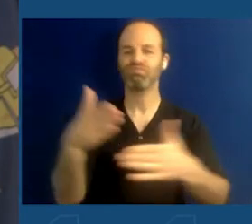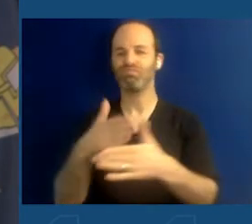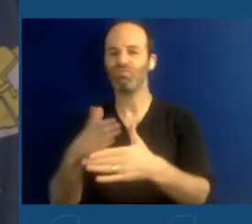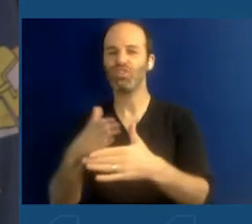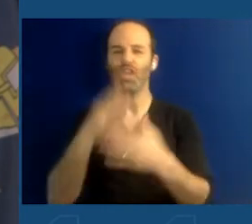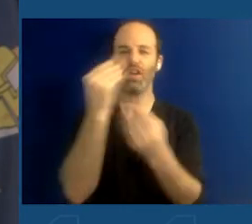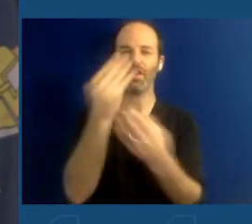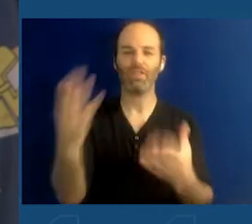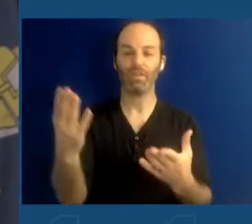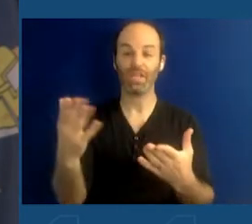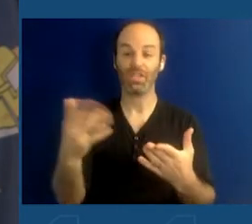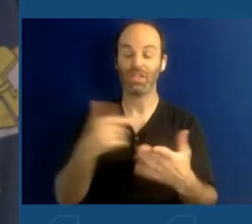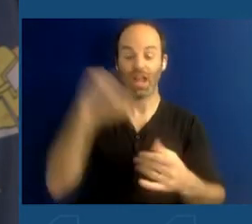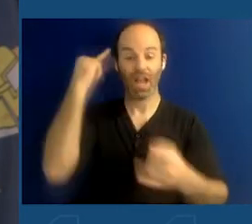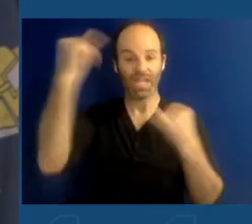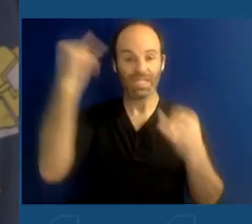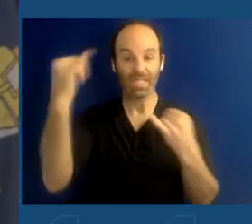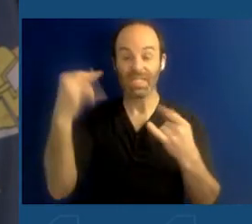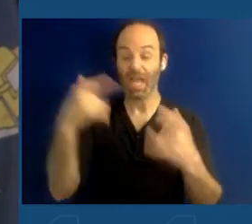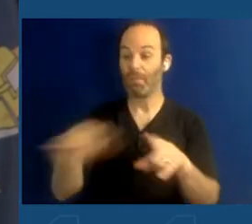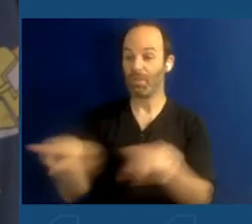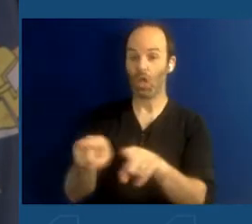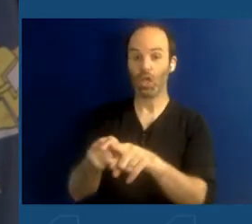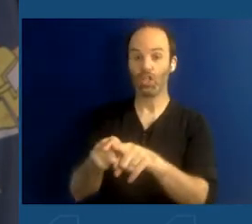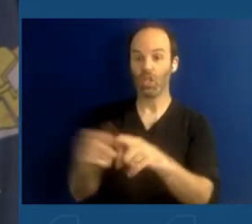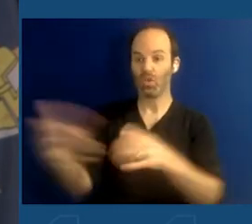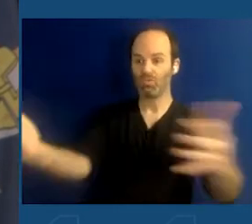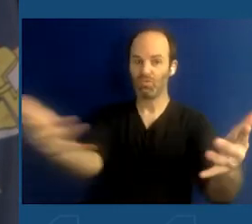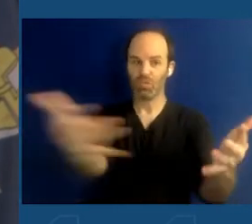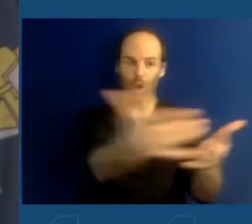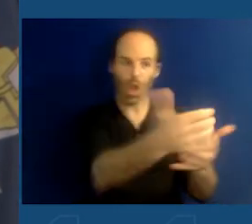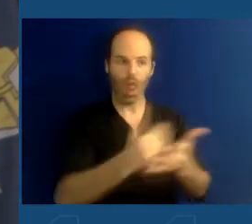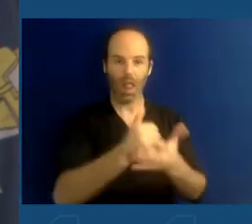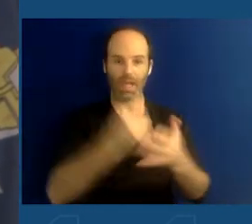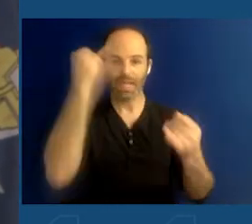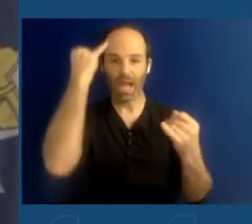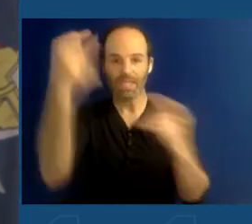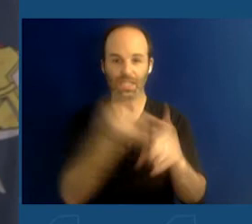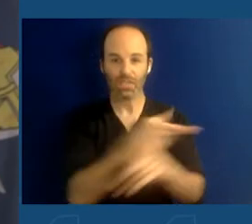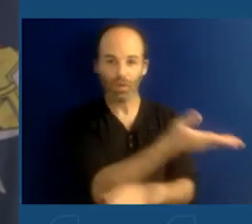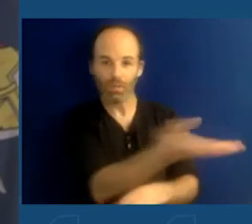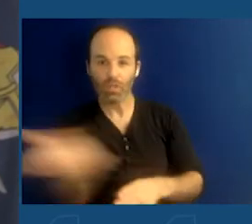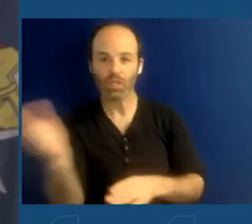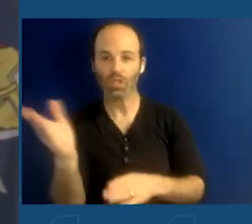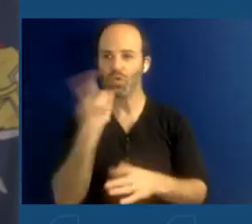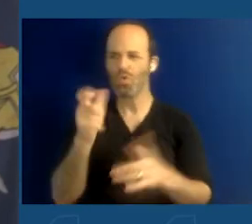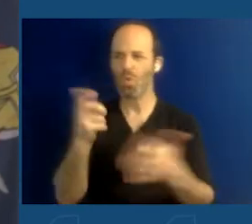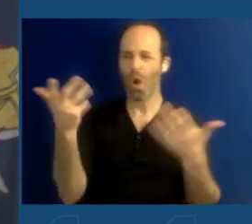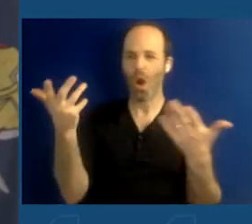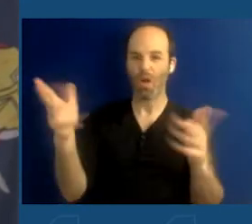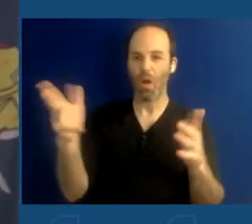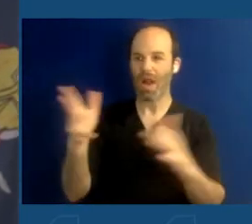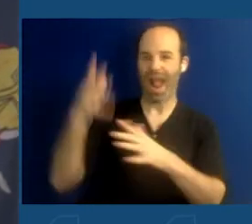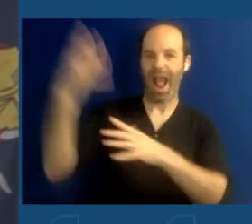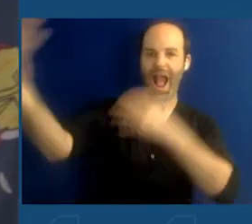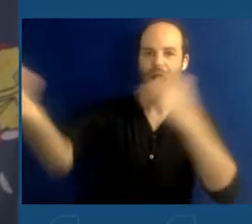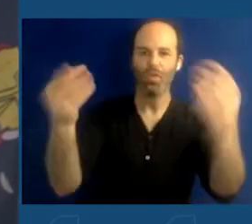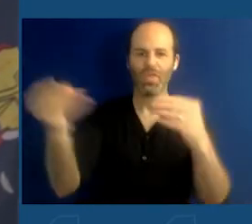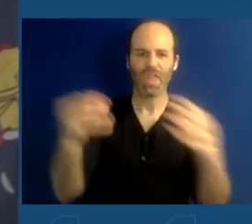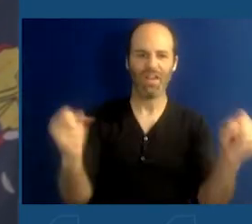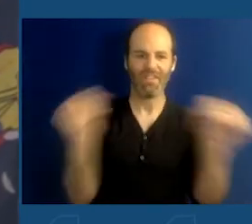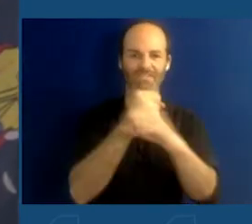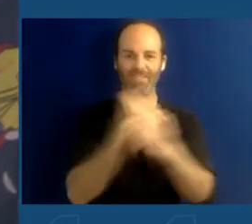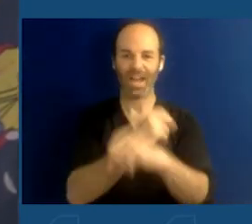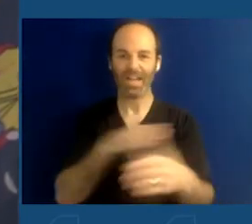back ideas from all of you who are literally in the streets and on the ground on the front line of our battle to protect the homeland. We have a